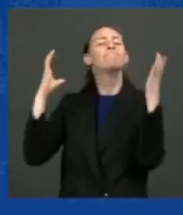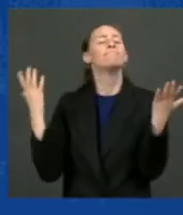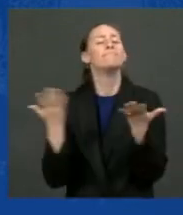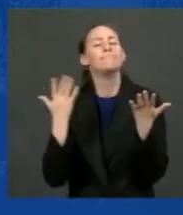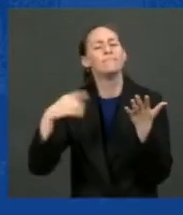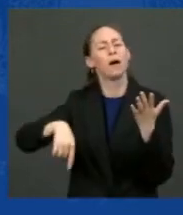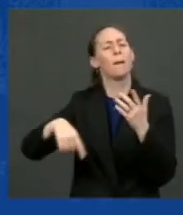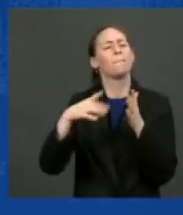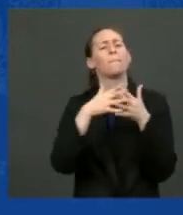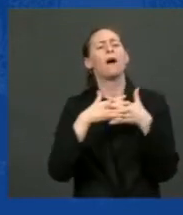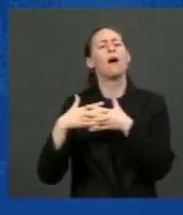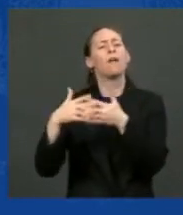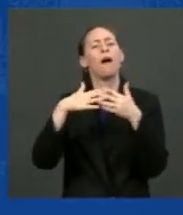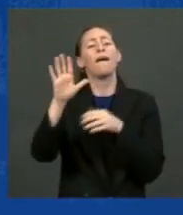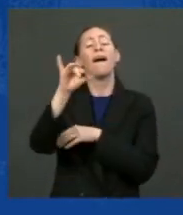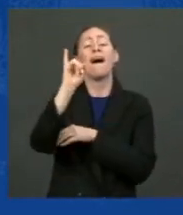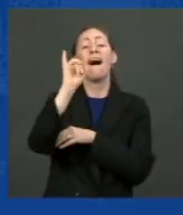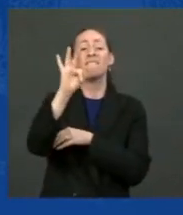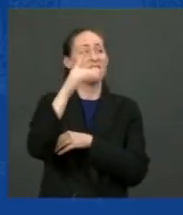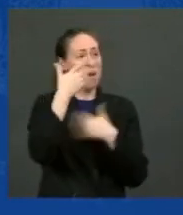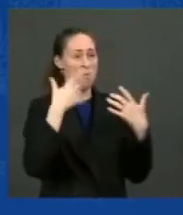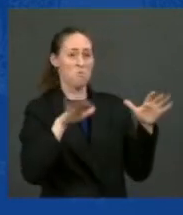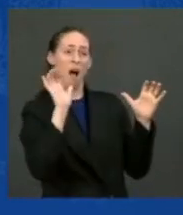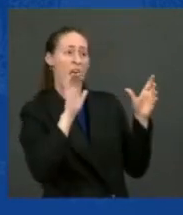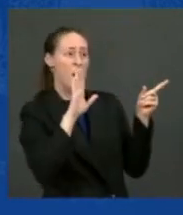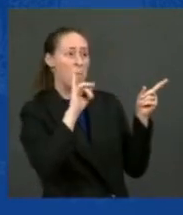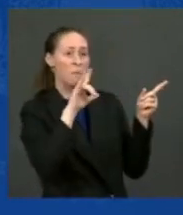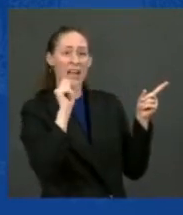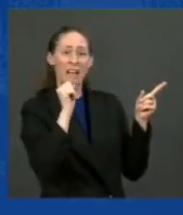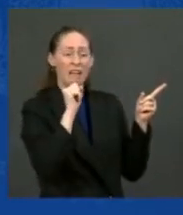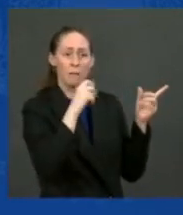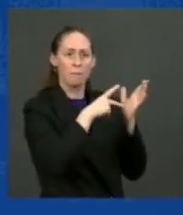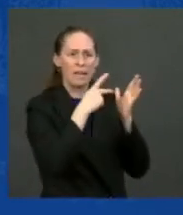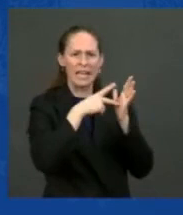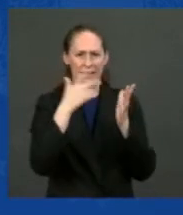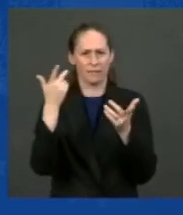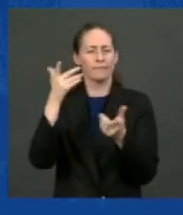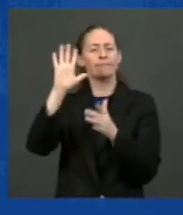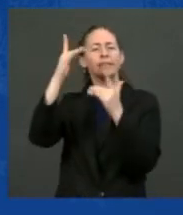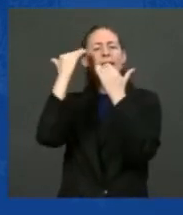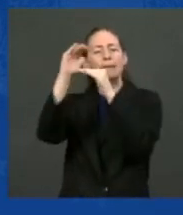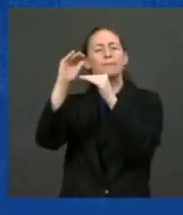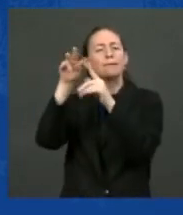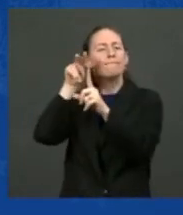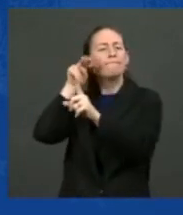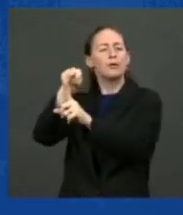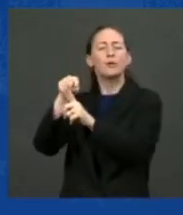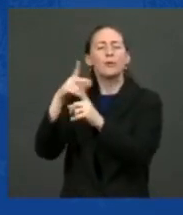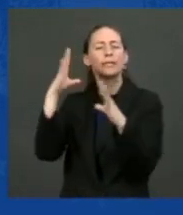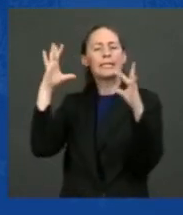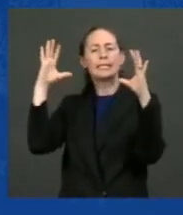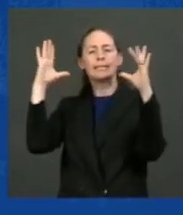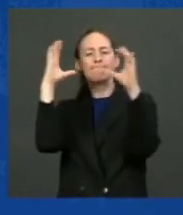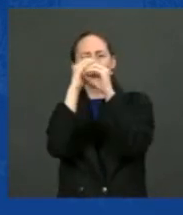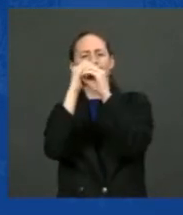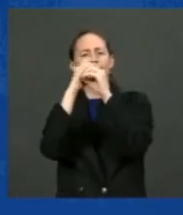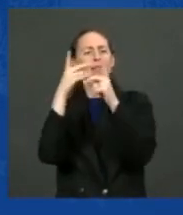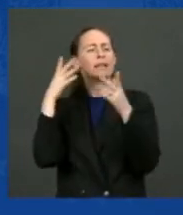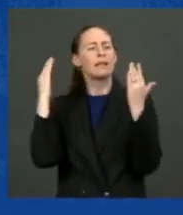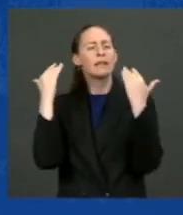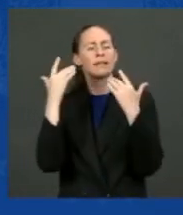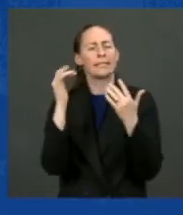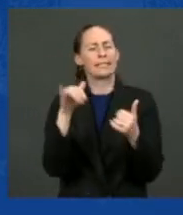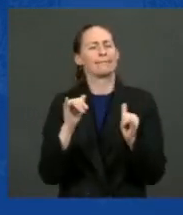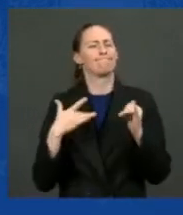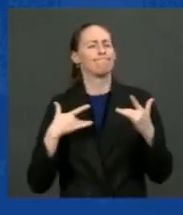accept a very cramped view of our future. This isn't about two pieces of legislation. It's about the inflection point